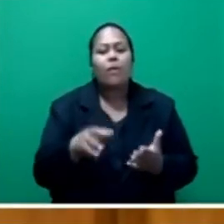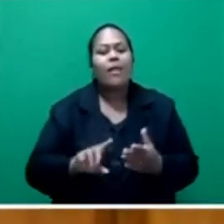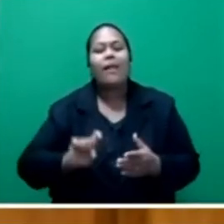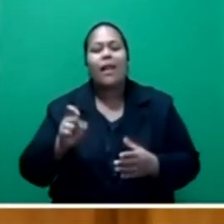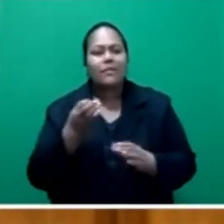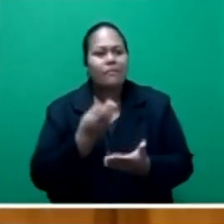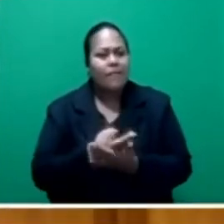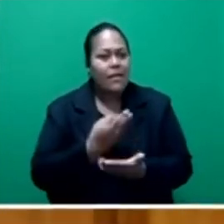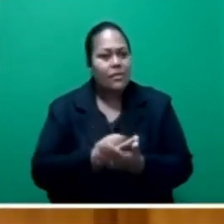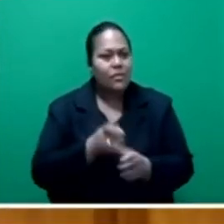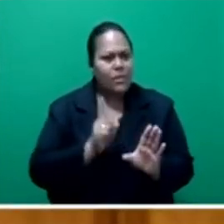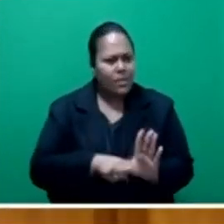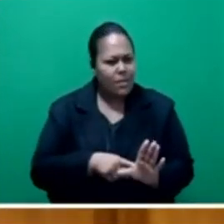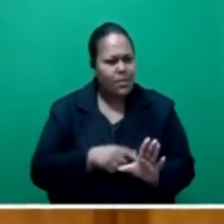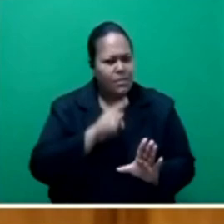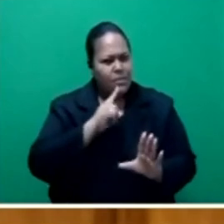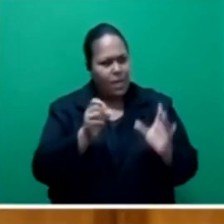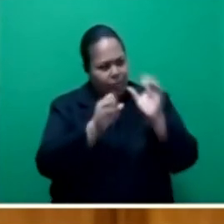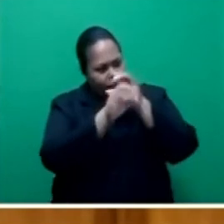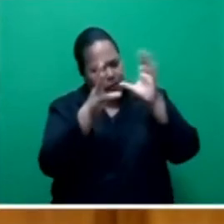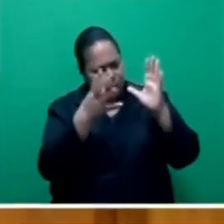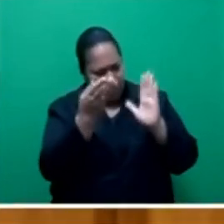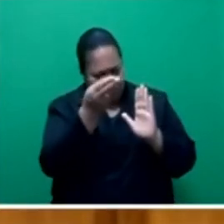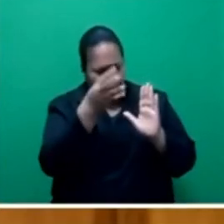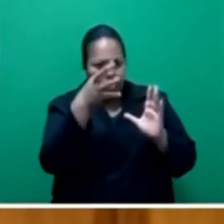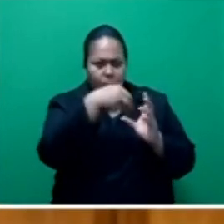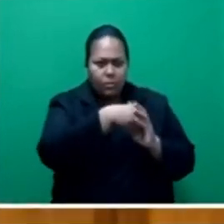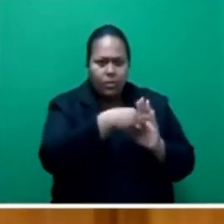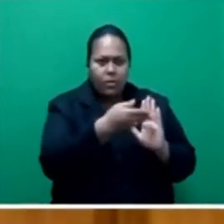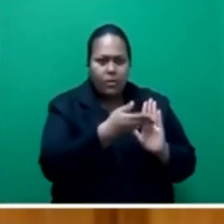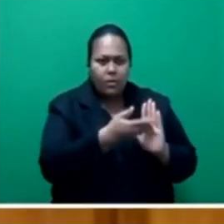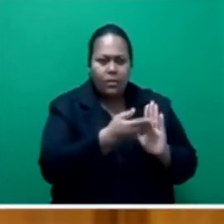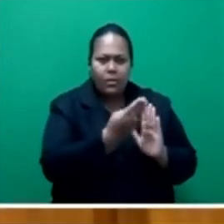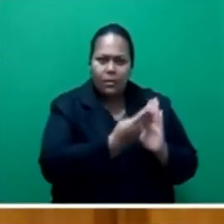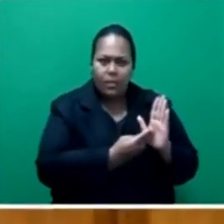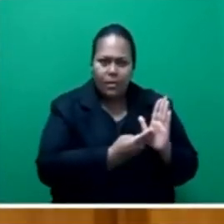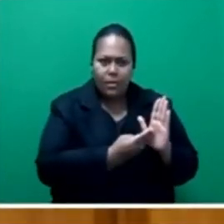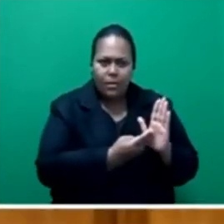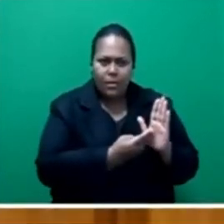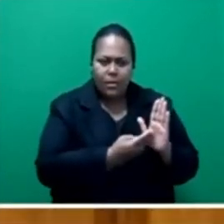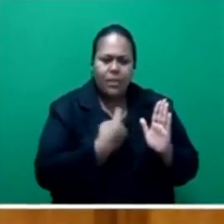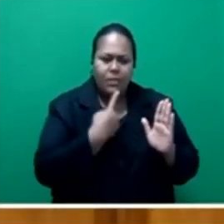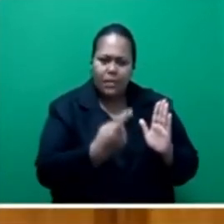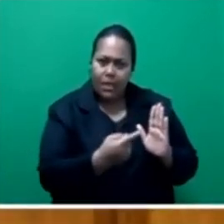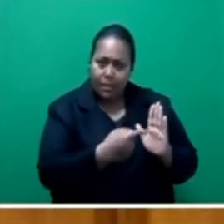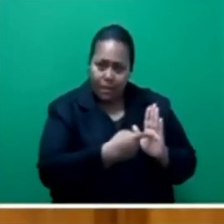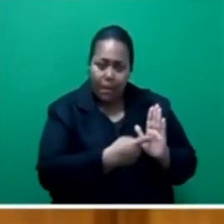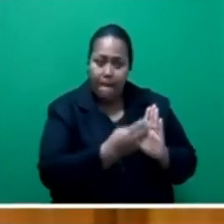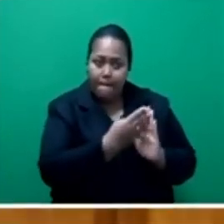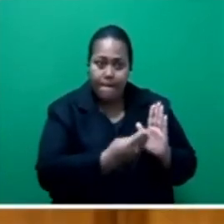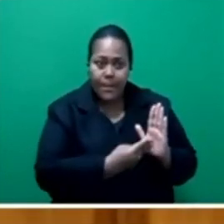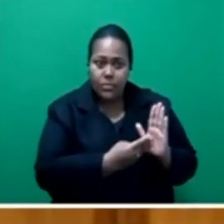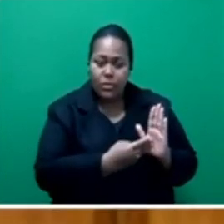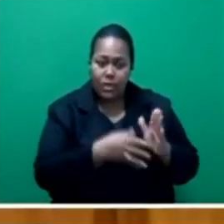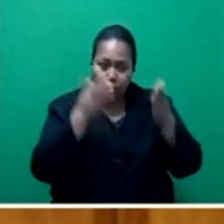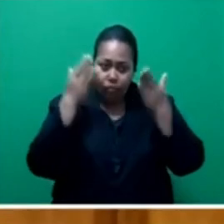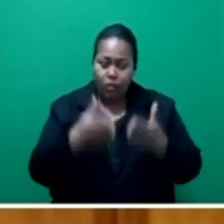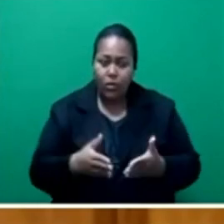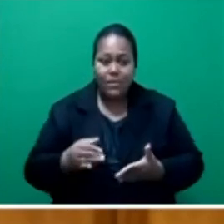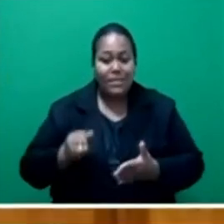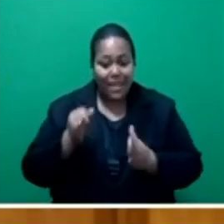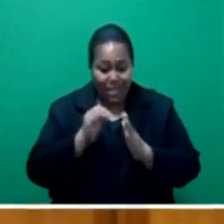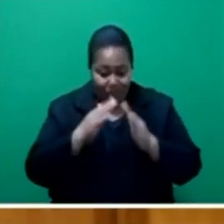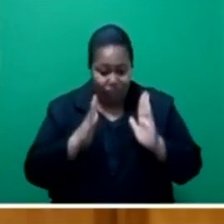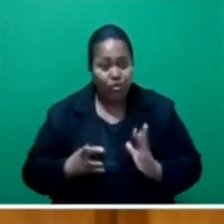which he has said rested on the pillars of infrastructure, education, and health. Mr. Speaker, very briefly on infrastructure.